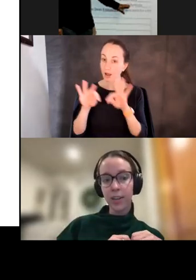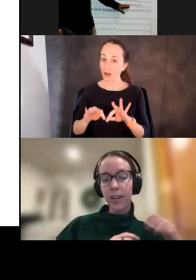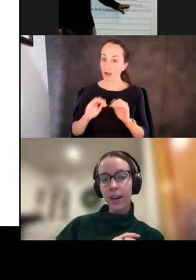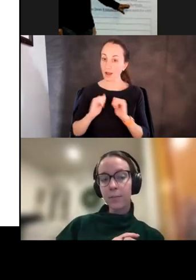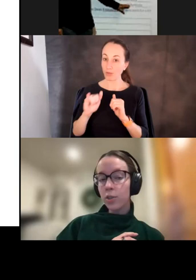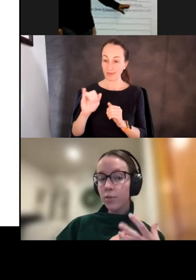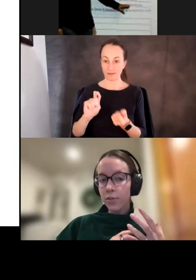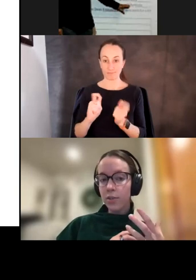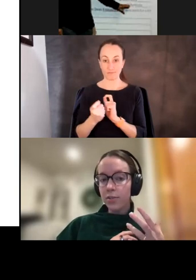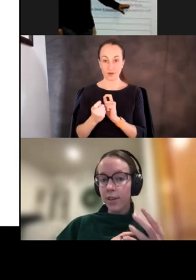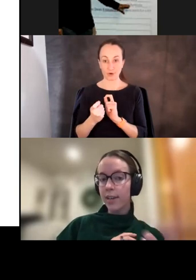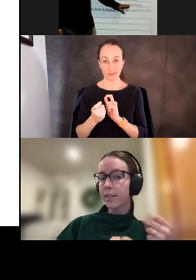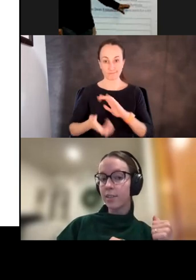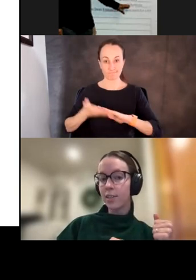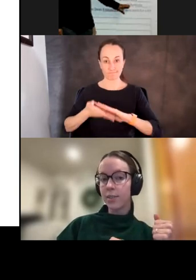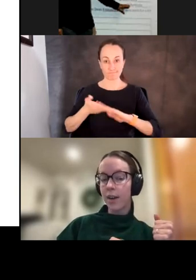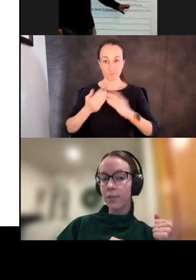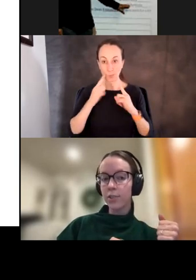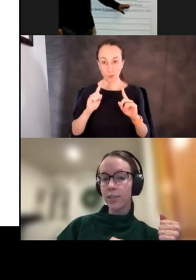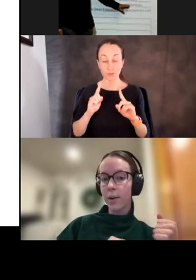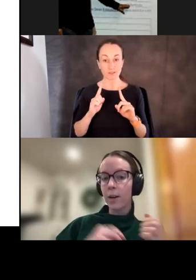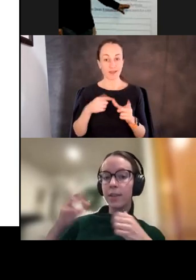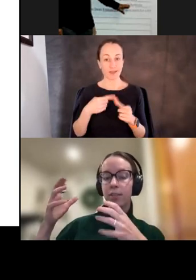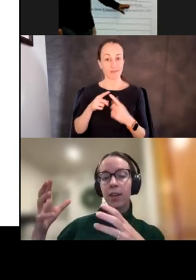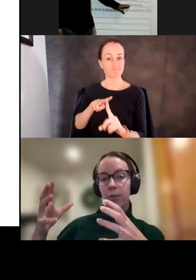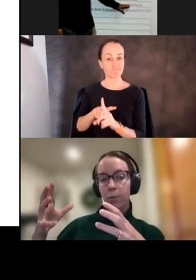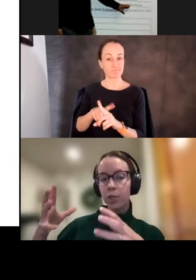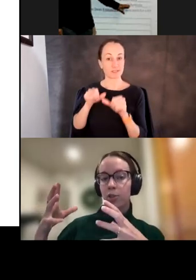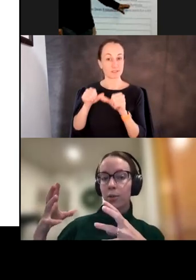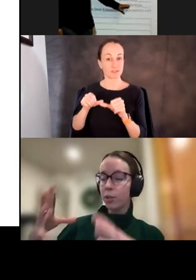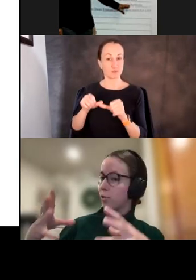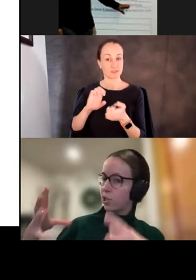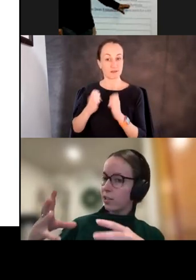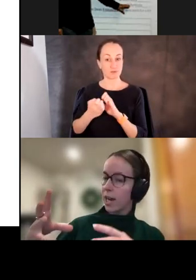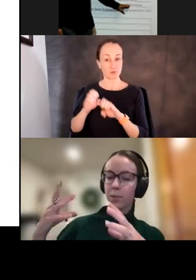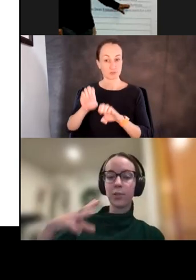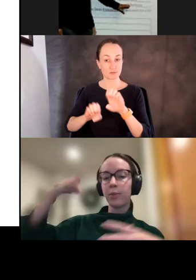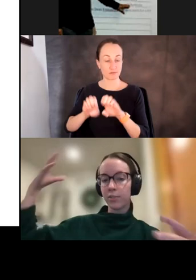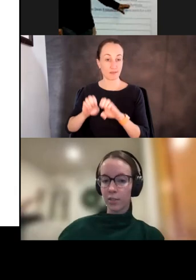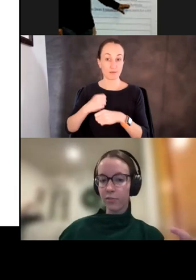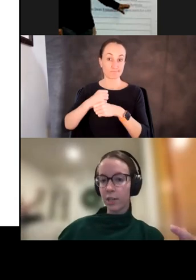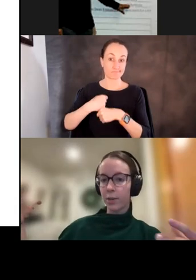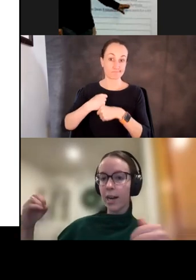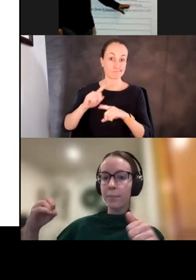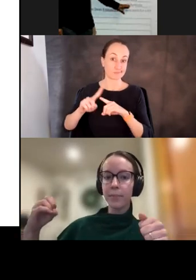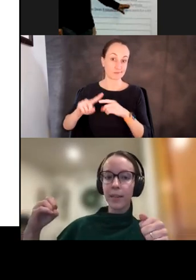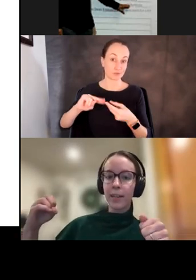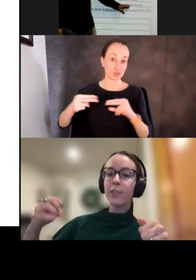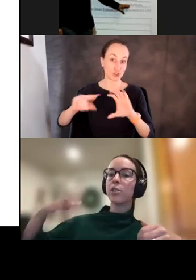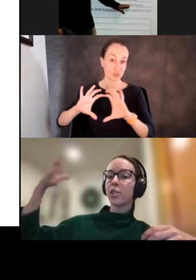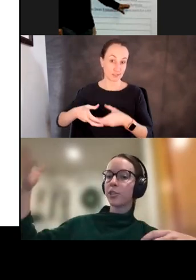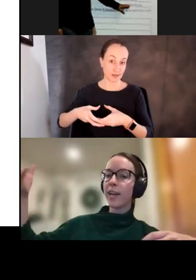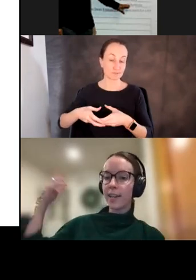works, um, use those in continuous evolution experiments, which produce genotypes, which we sort of fully work up